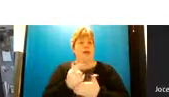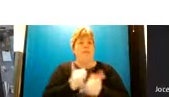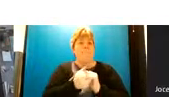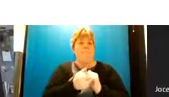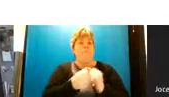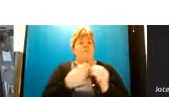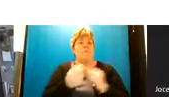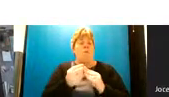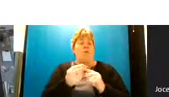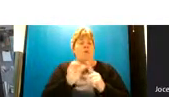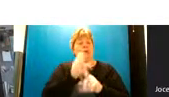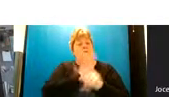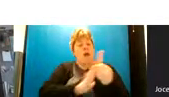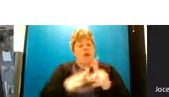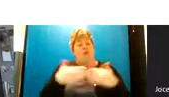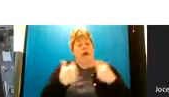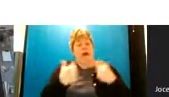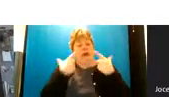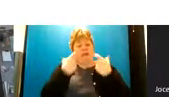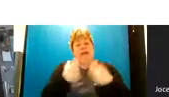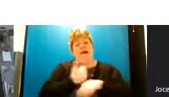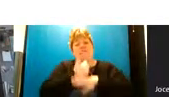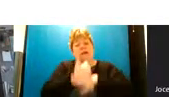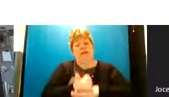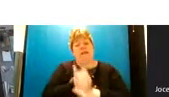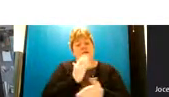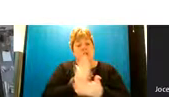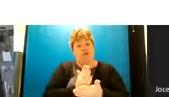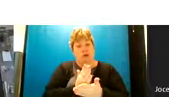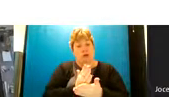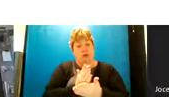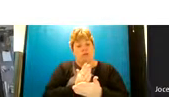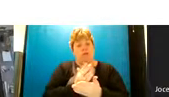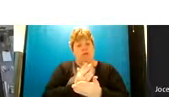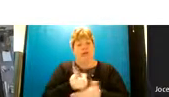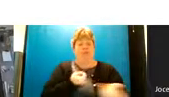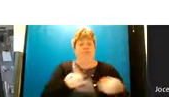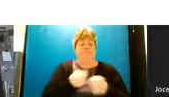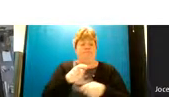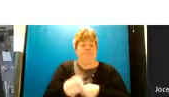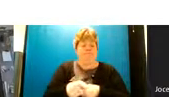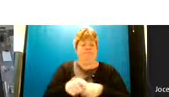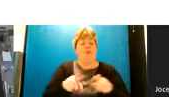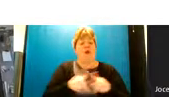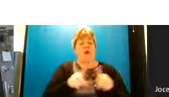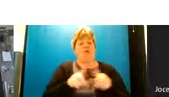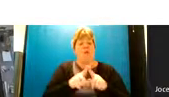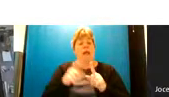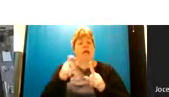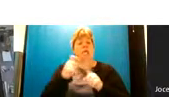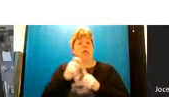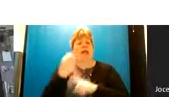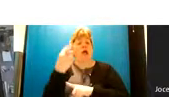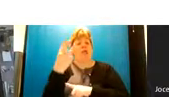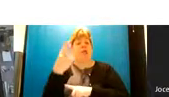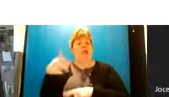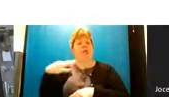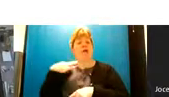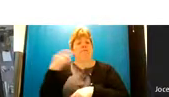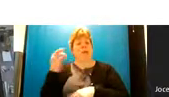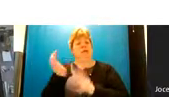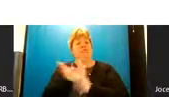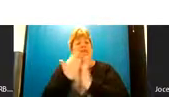derbyshire healthcare foundation trust who uh who kind of staff that facility um as well as p3 who are a voluntary sector